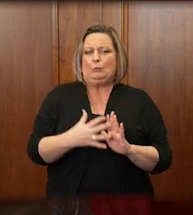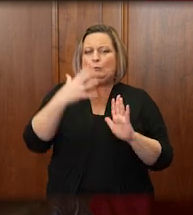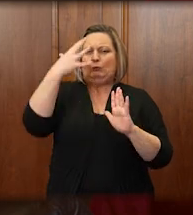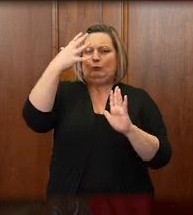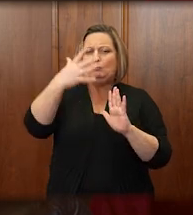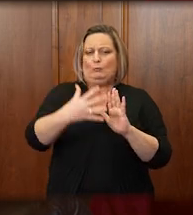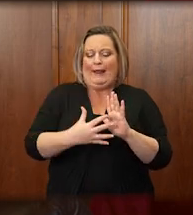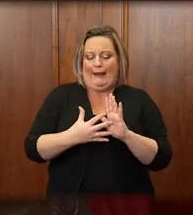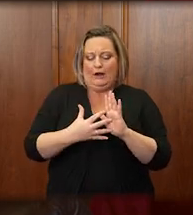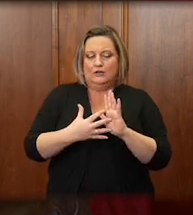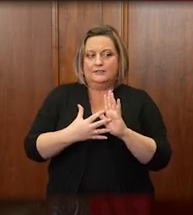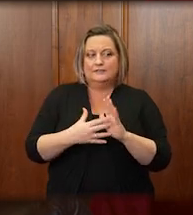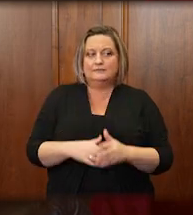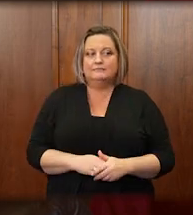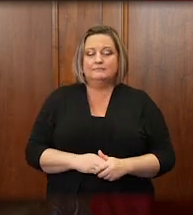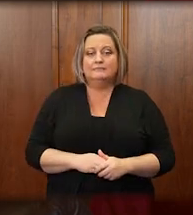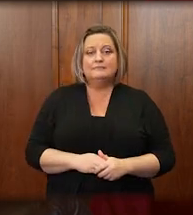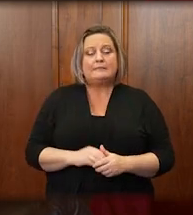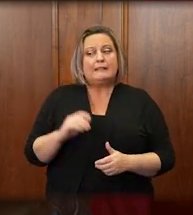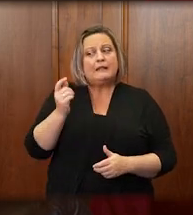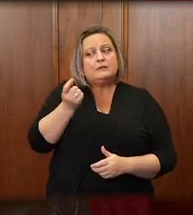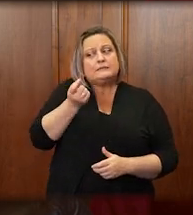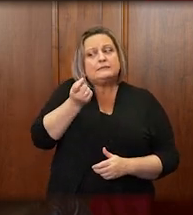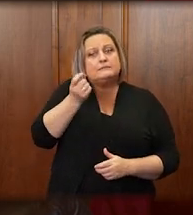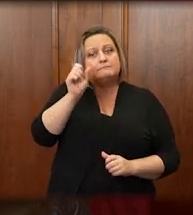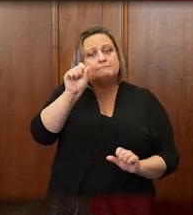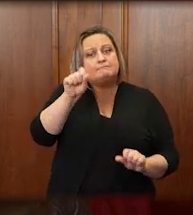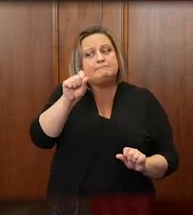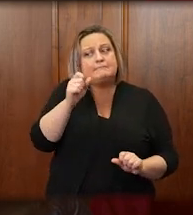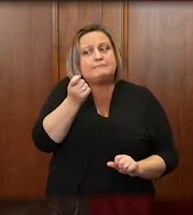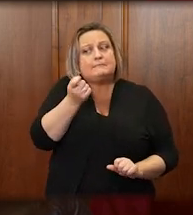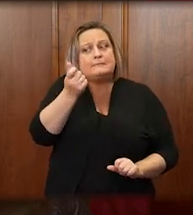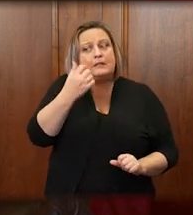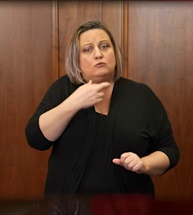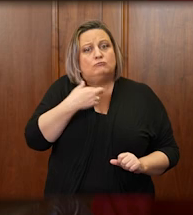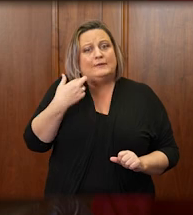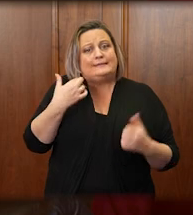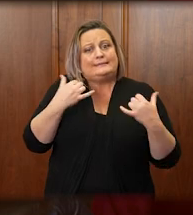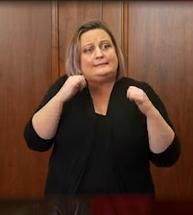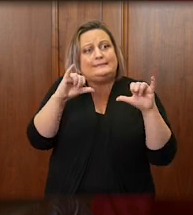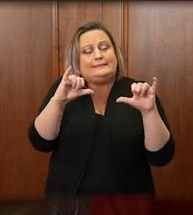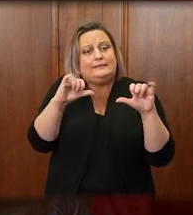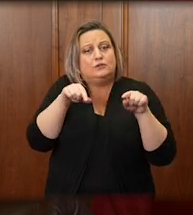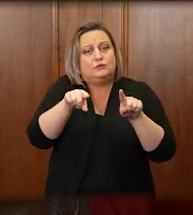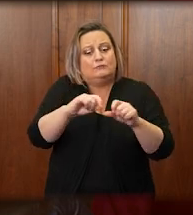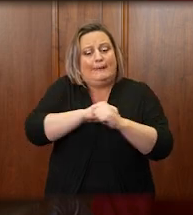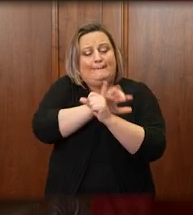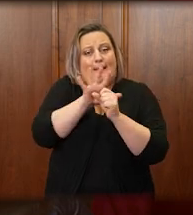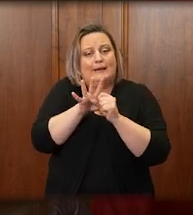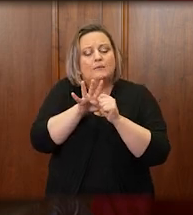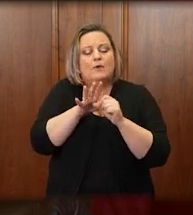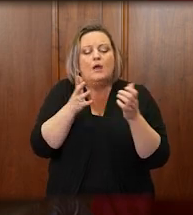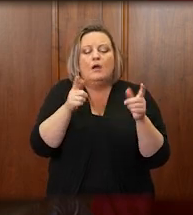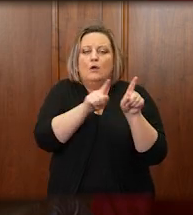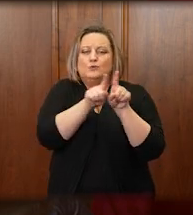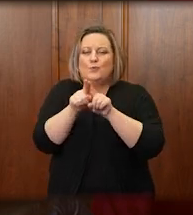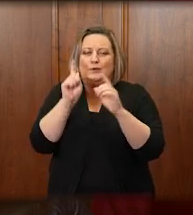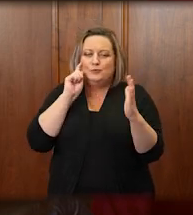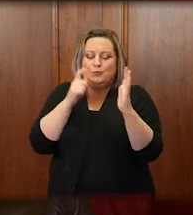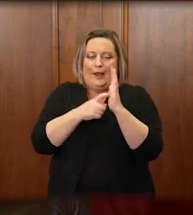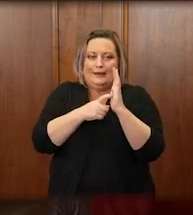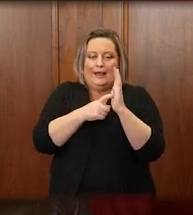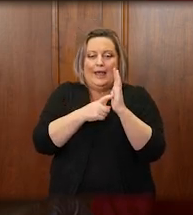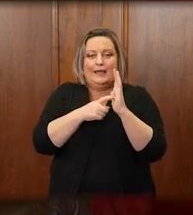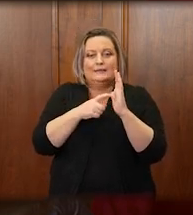there is some risk to anyone who might participate in a jury trial during the pandemic. I would also like to recognize the court personnel who